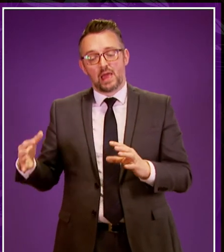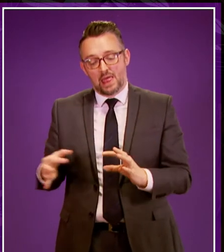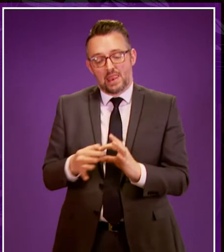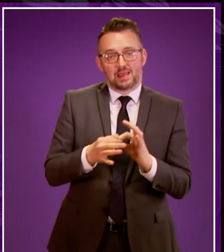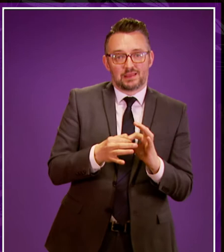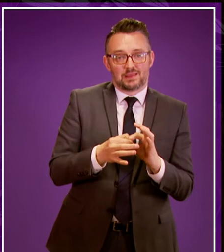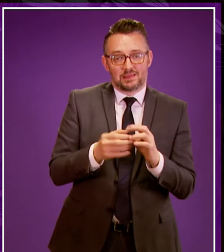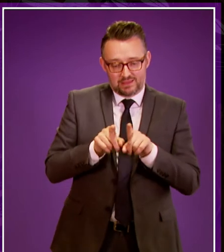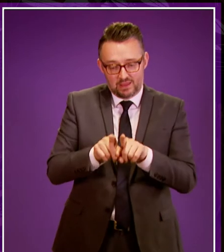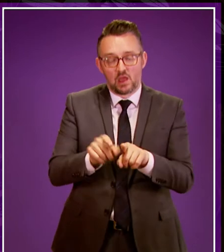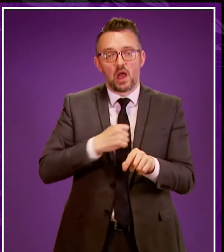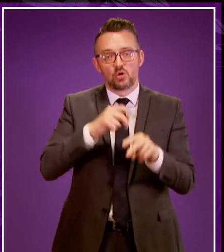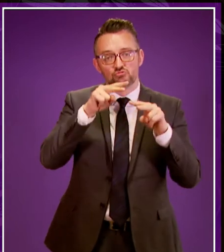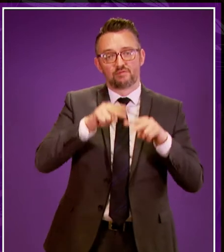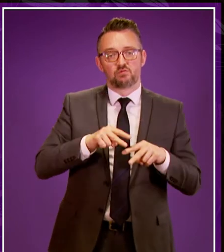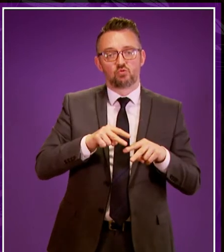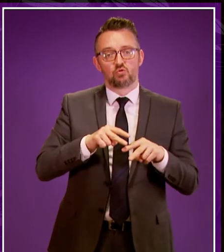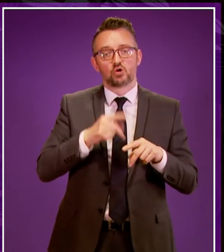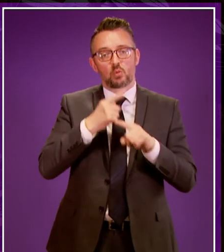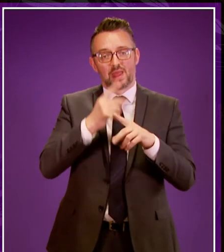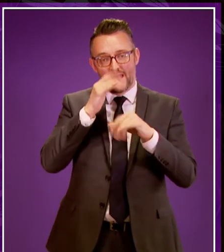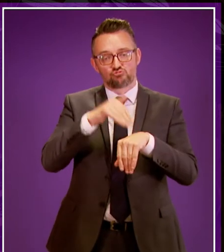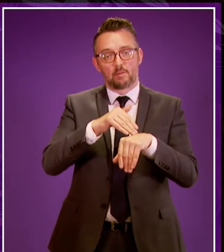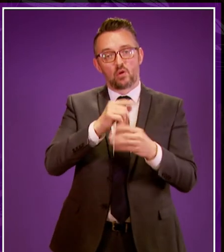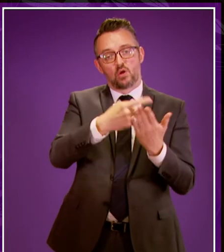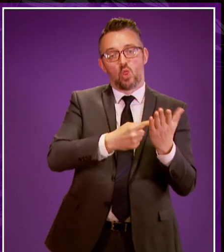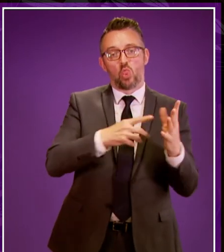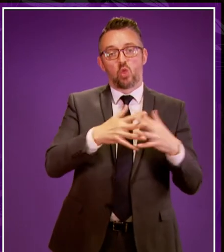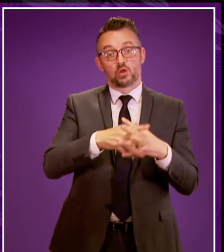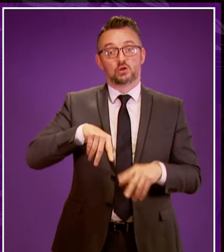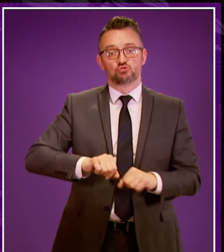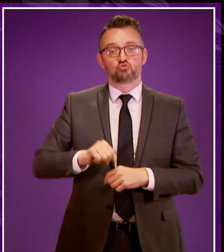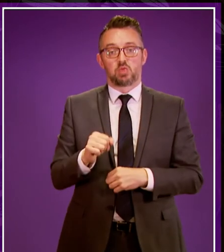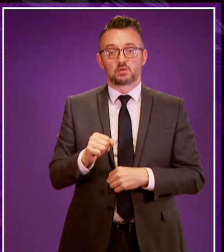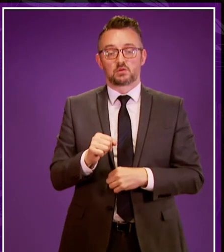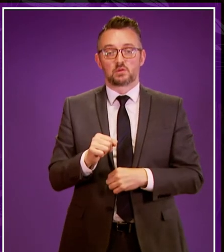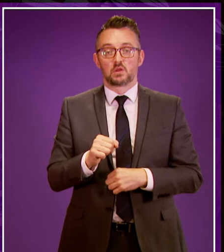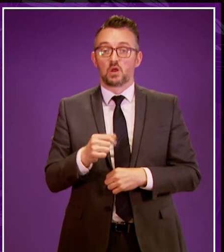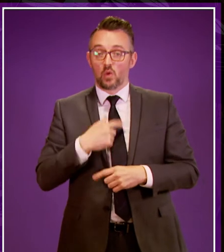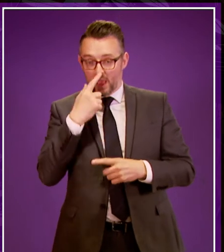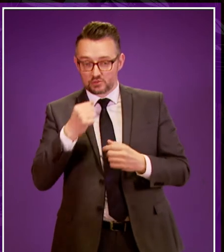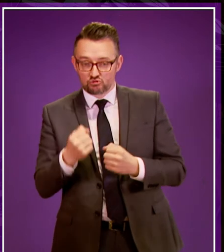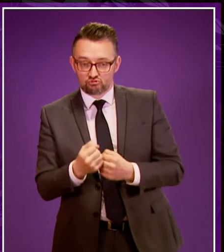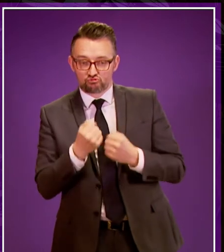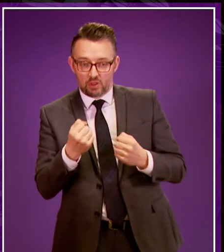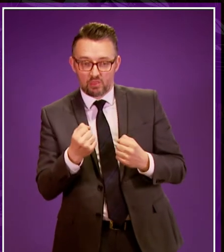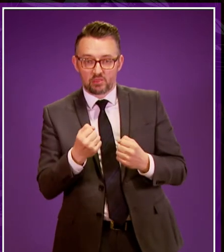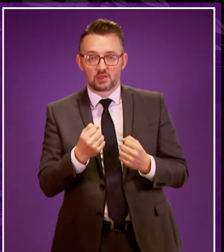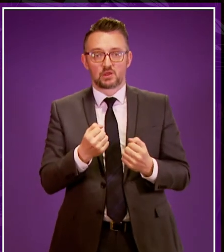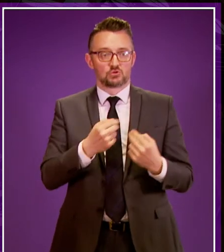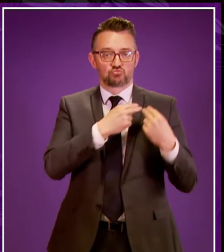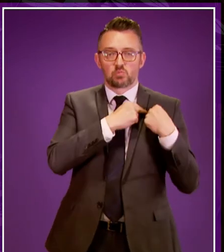we have into hate crime legislation in Scotland. But where there are areas in which we can strengthen transparency and accountability